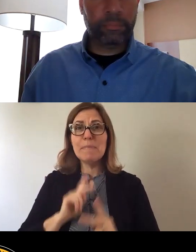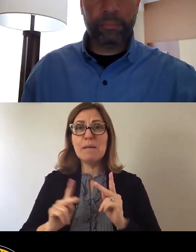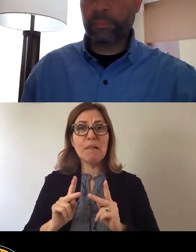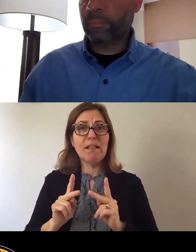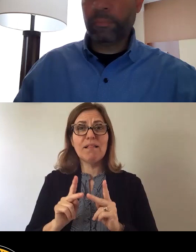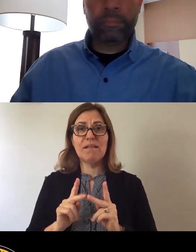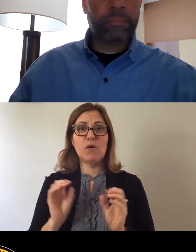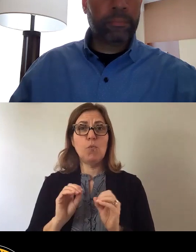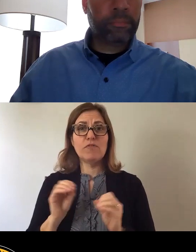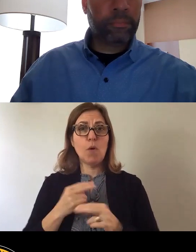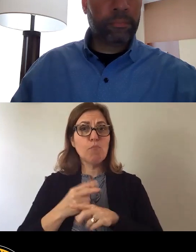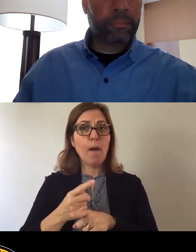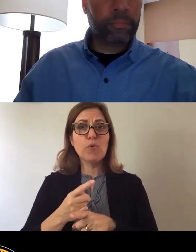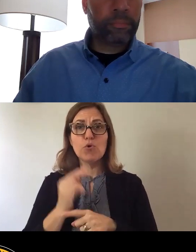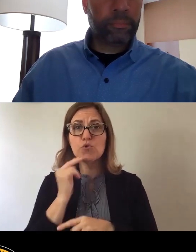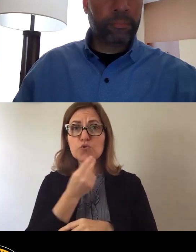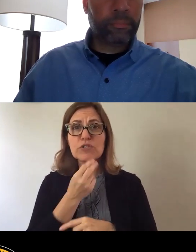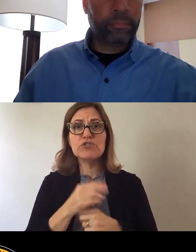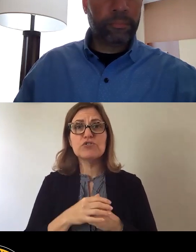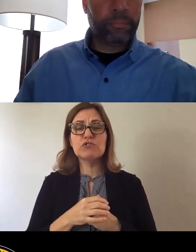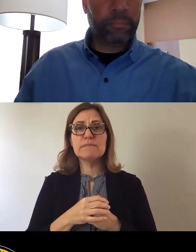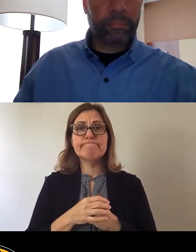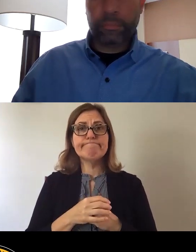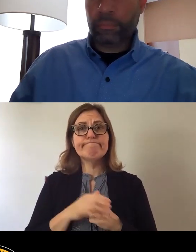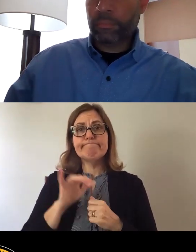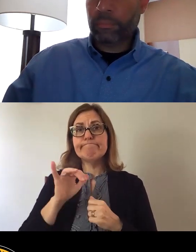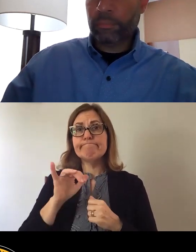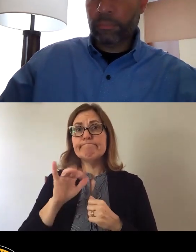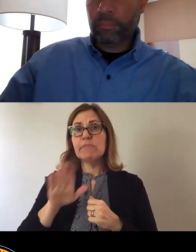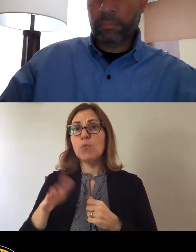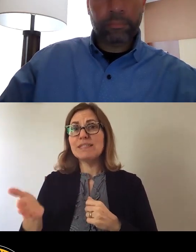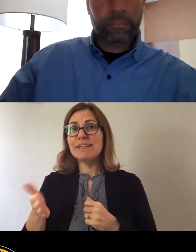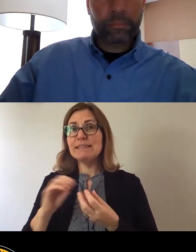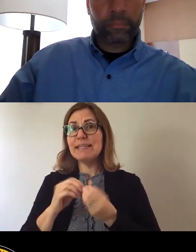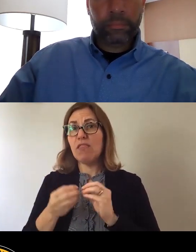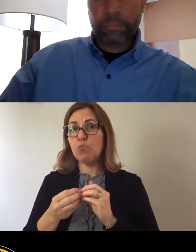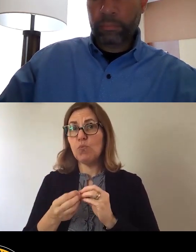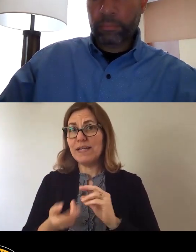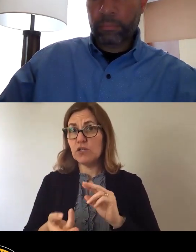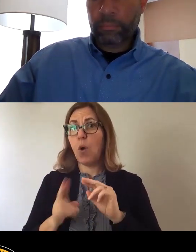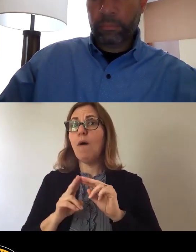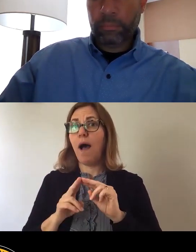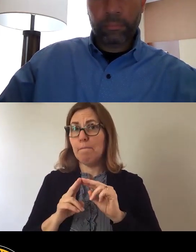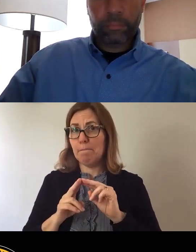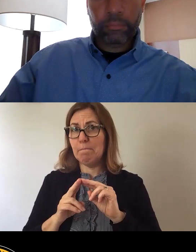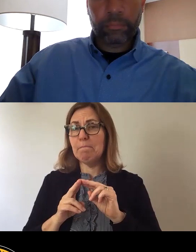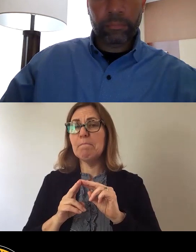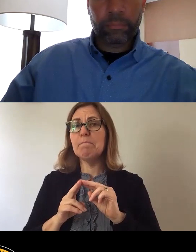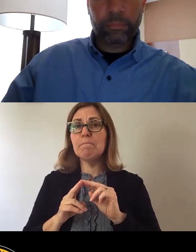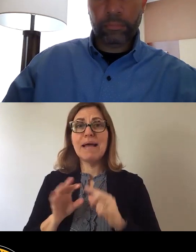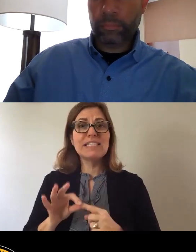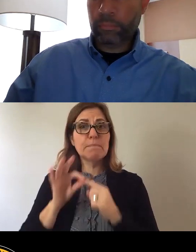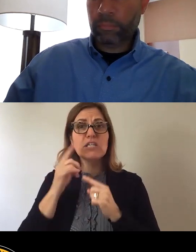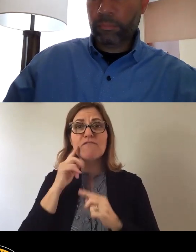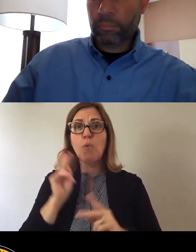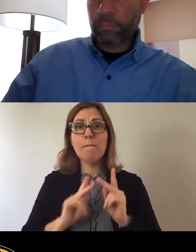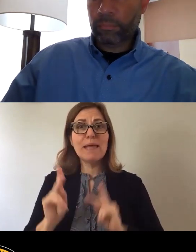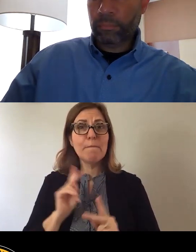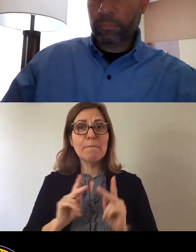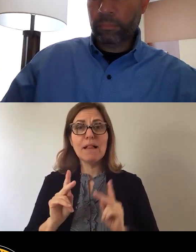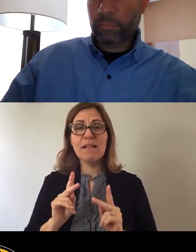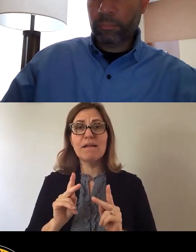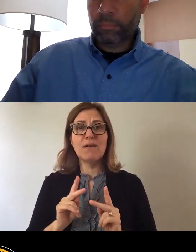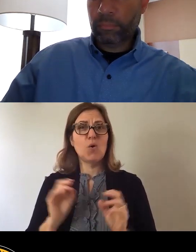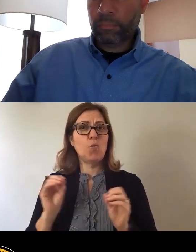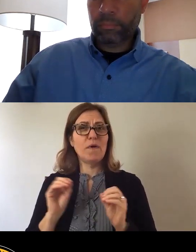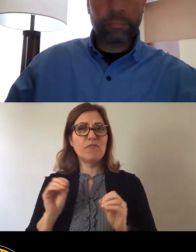the death rates go up, especially for people who have not had access to healthy